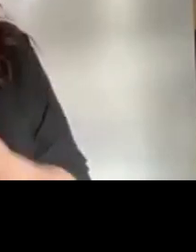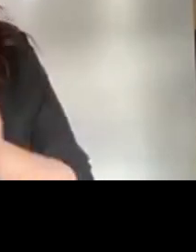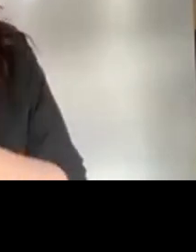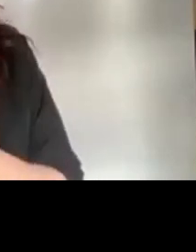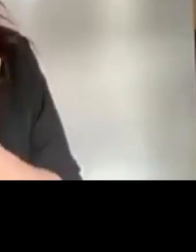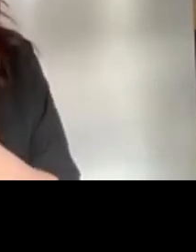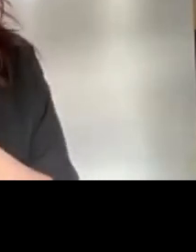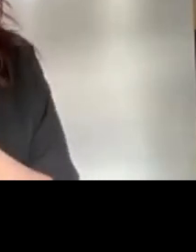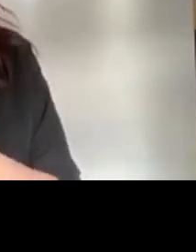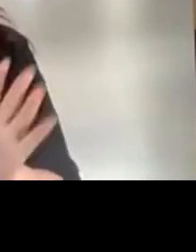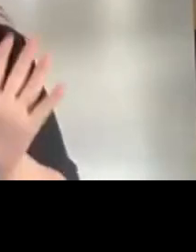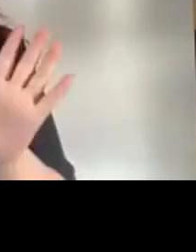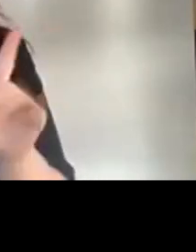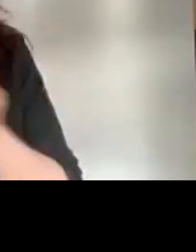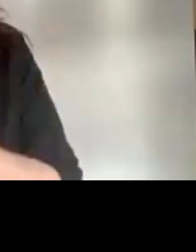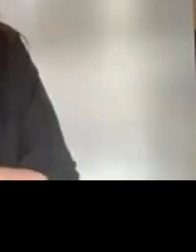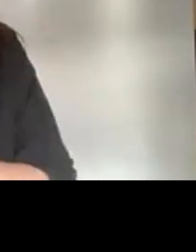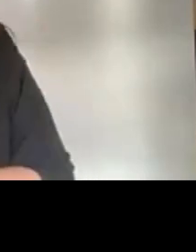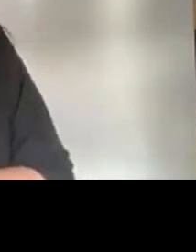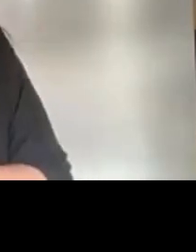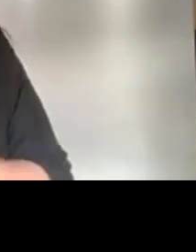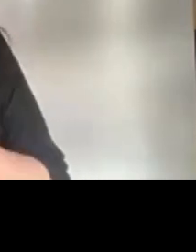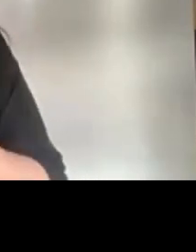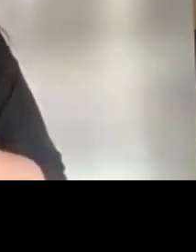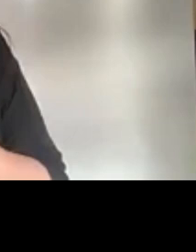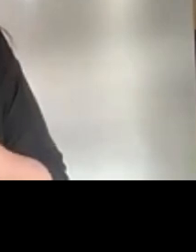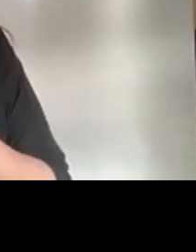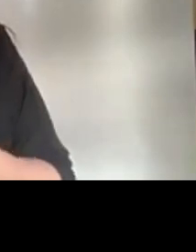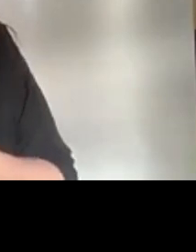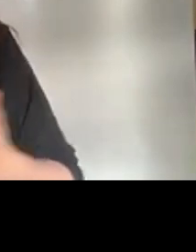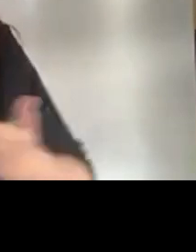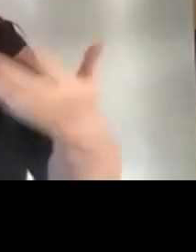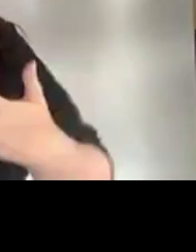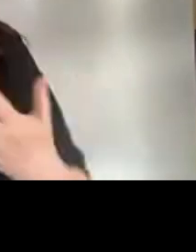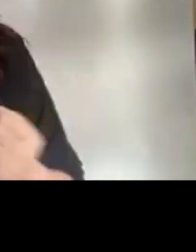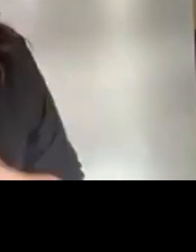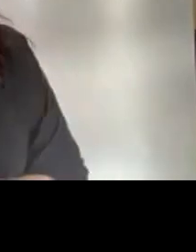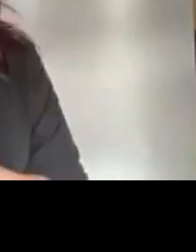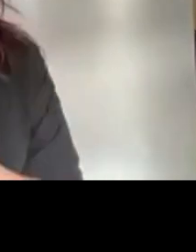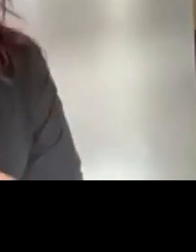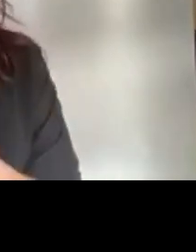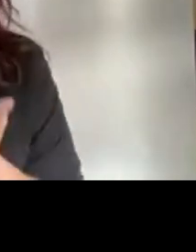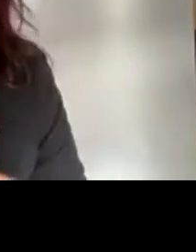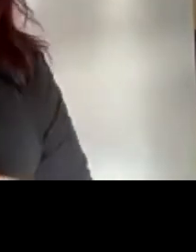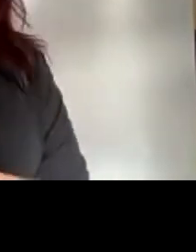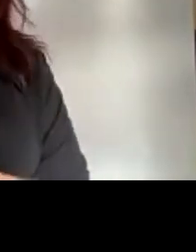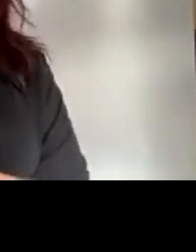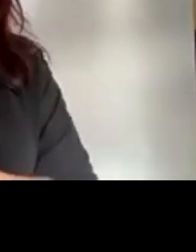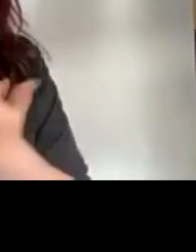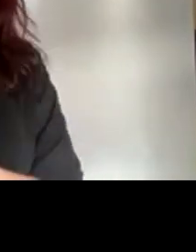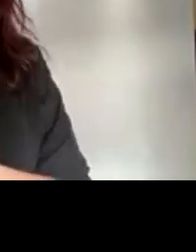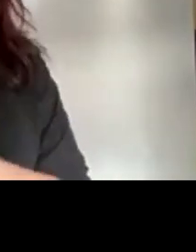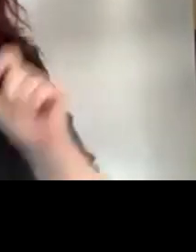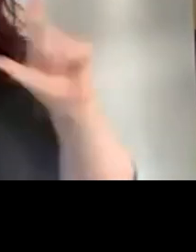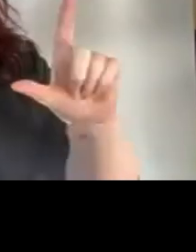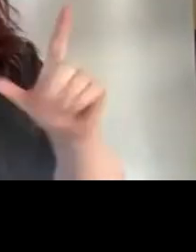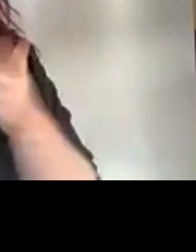McDonald and they will be spotlighted throughout the webinar which means they'll be visible on screen